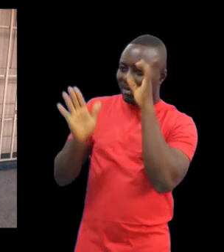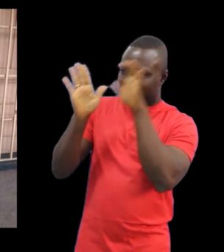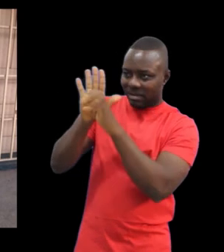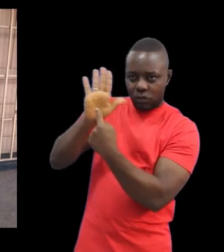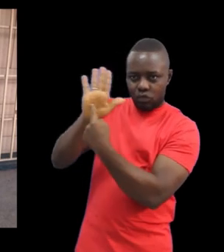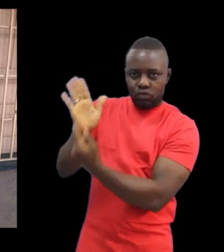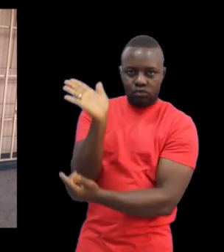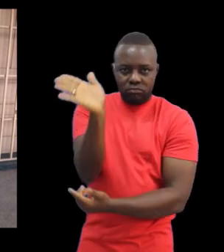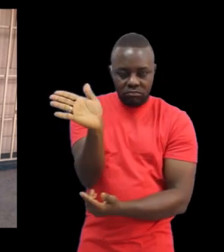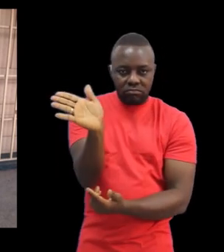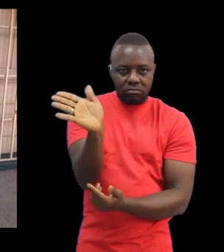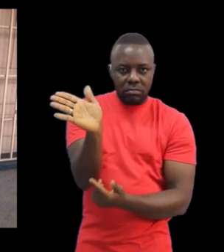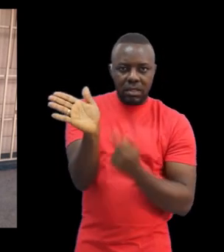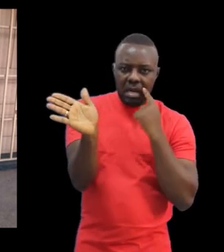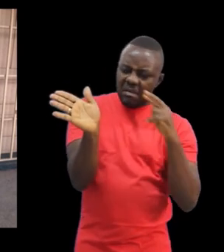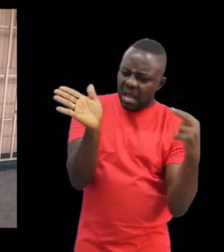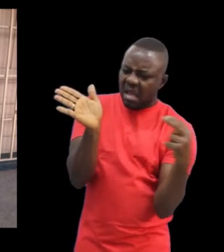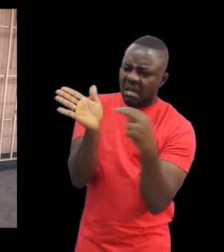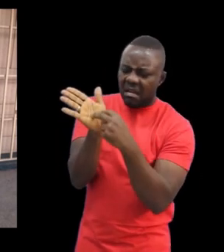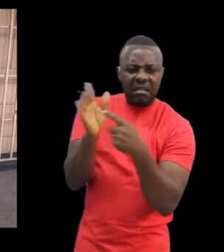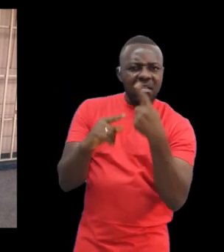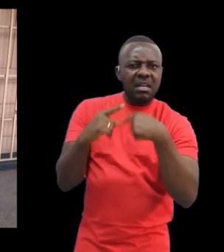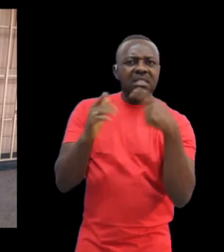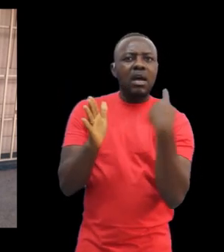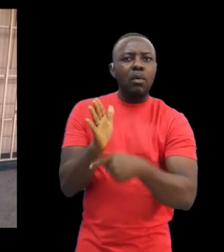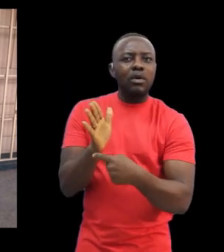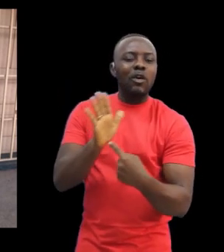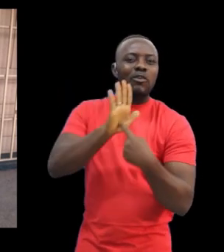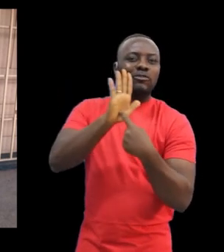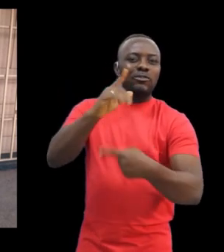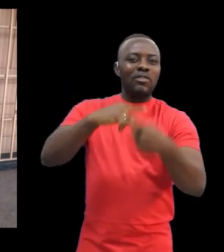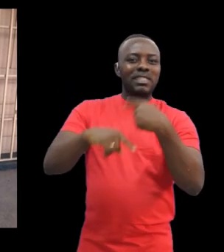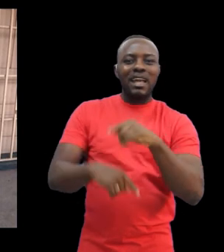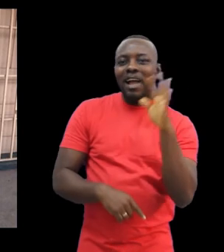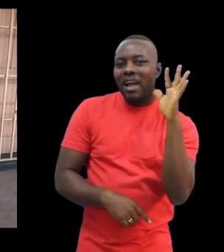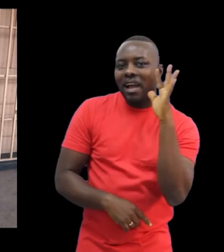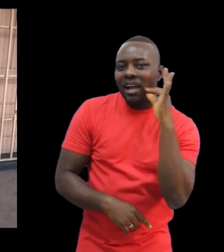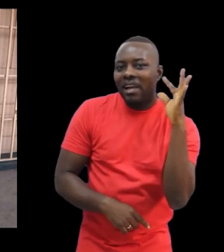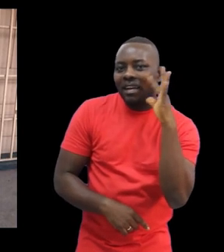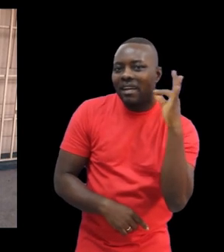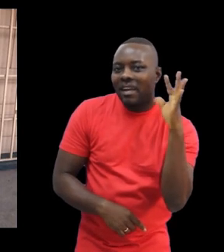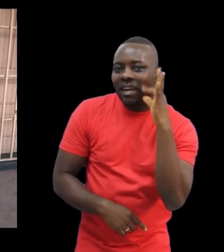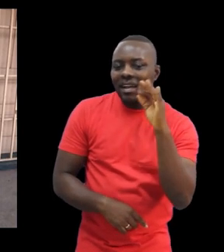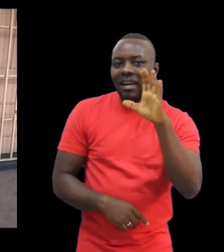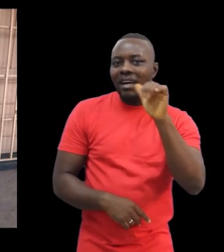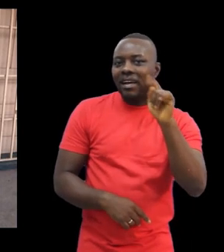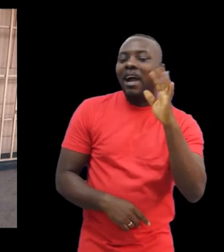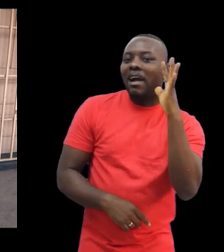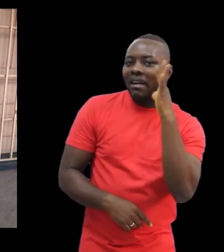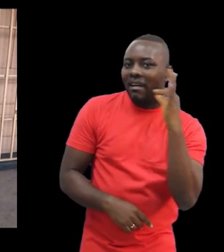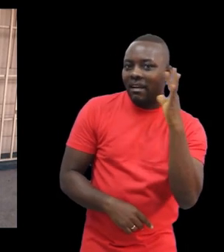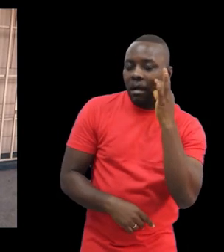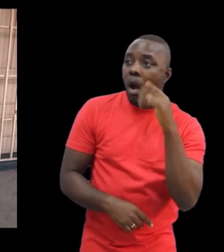things like car and showed me until I understood and was okay. In the classroom, we started with cards,